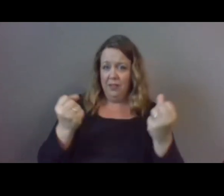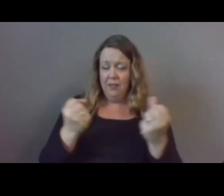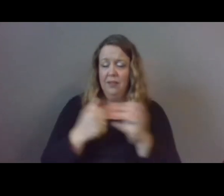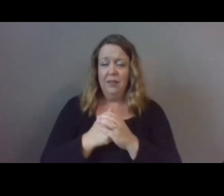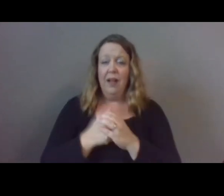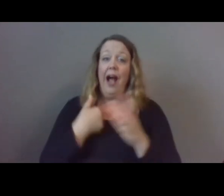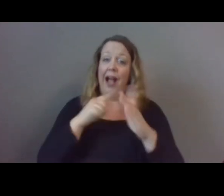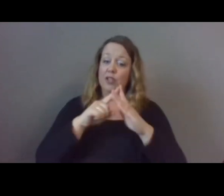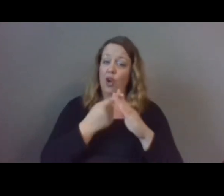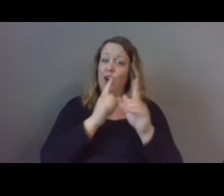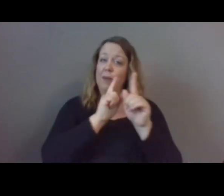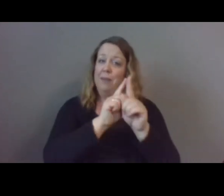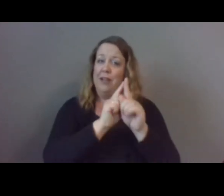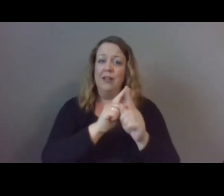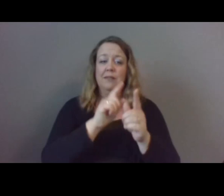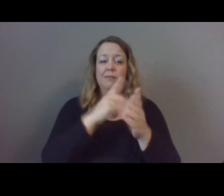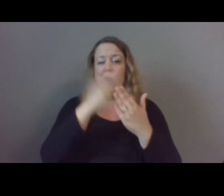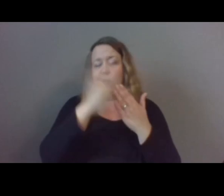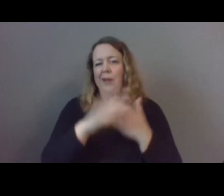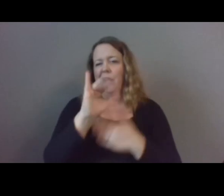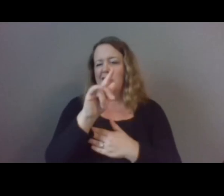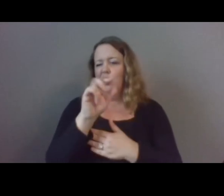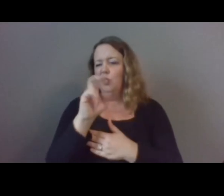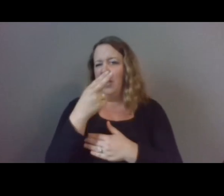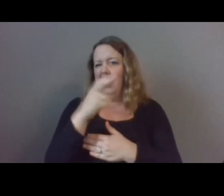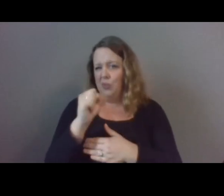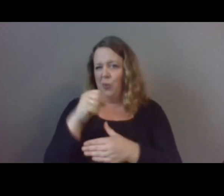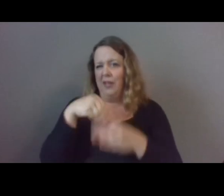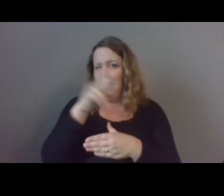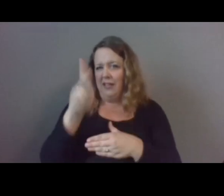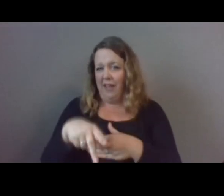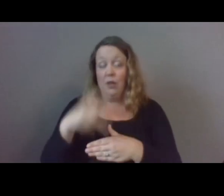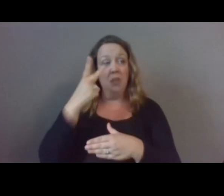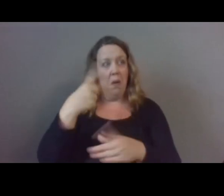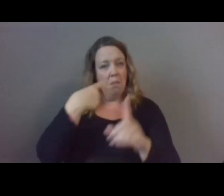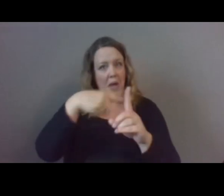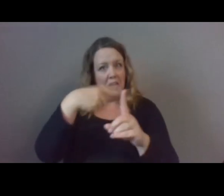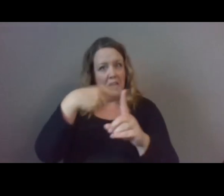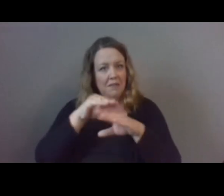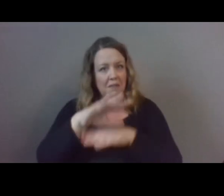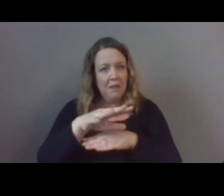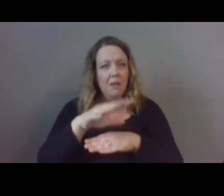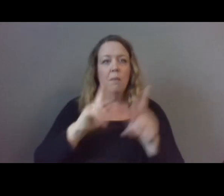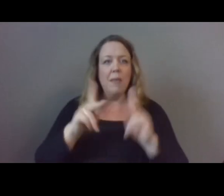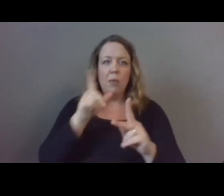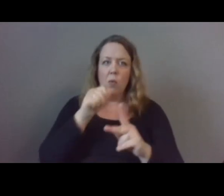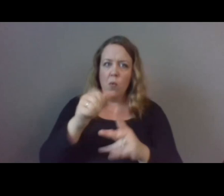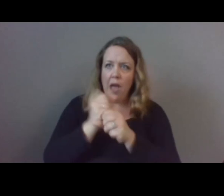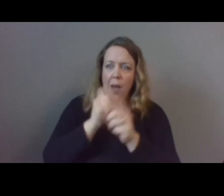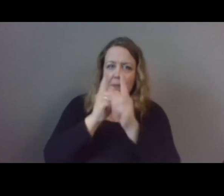program at Constitution High School in Philadelphia, and we saw a positive effect on mentee's self-esteem and interpersonal